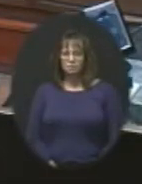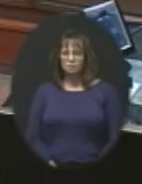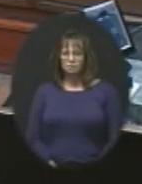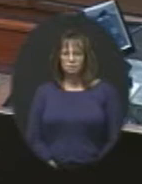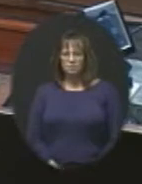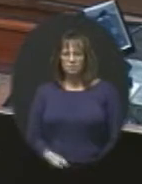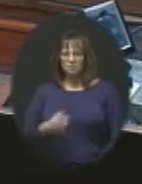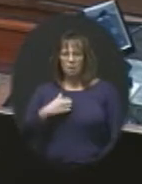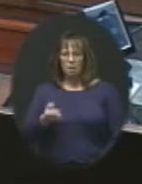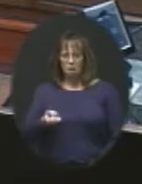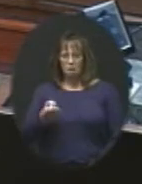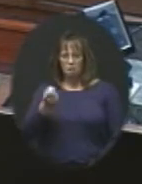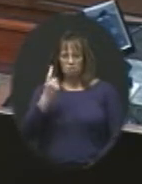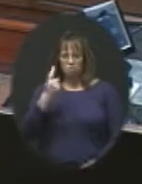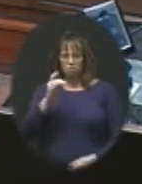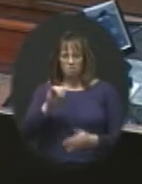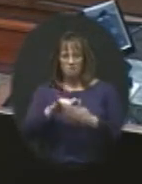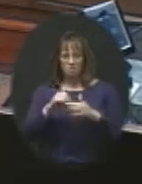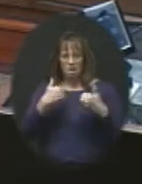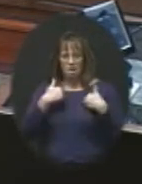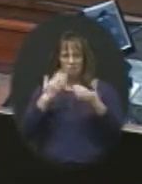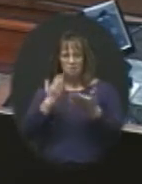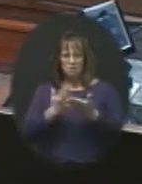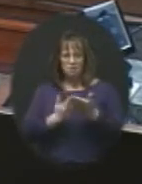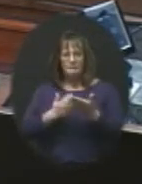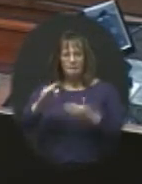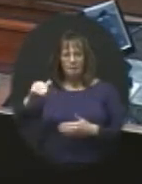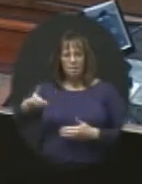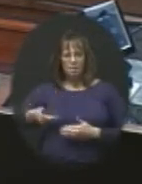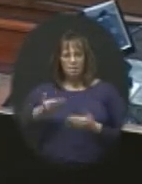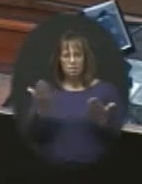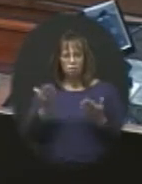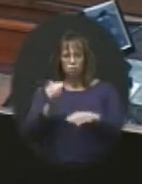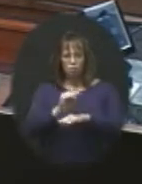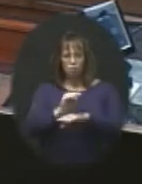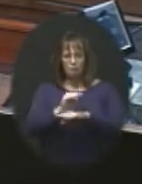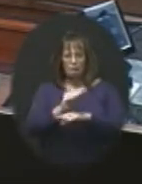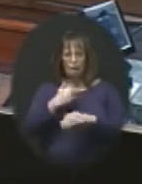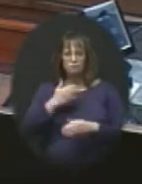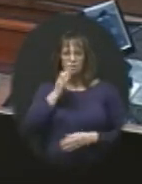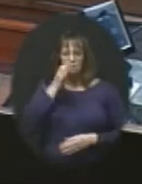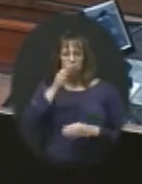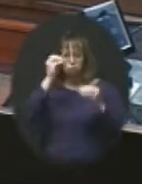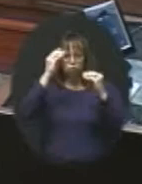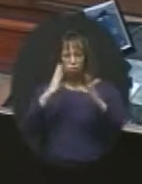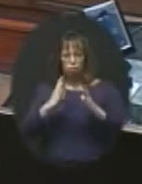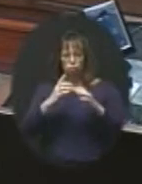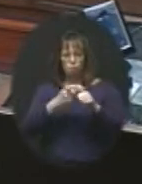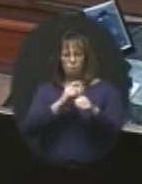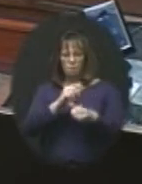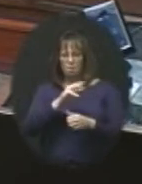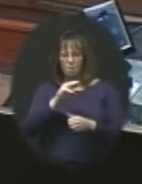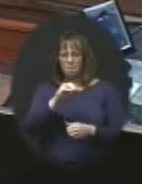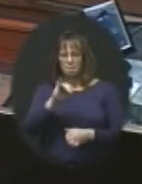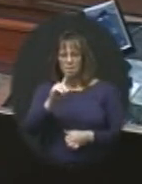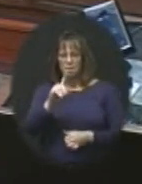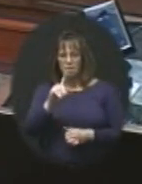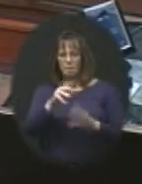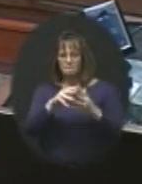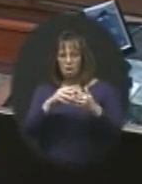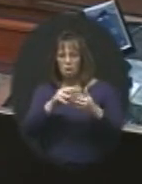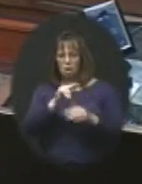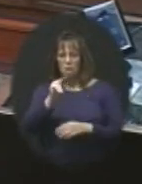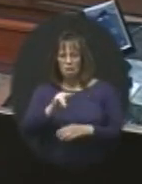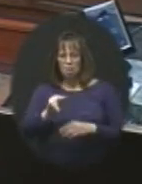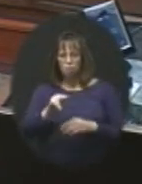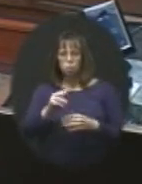I understand that we have some guests this evening. We have some future teachers from Mid-America Nazarene. Would you like to